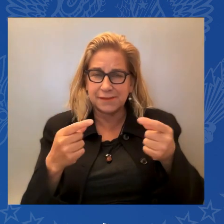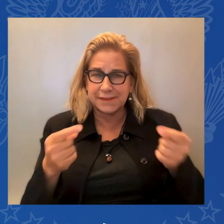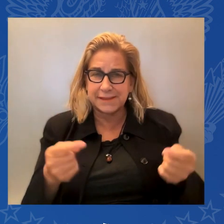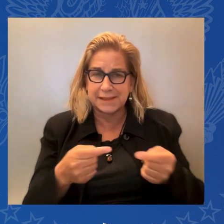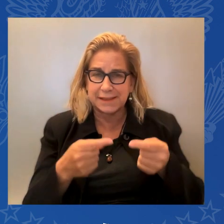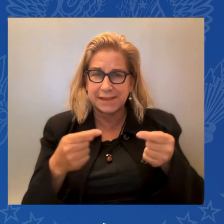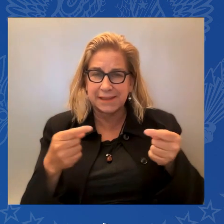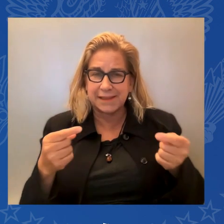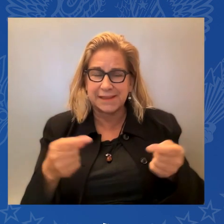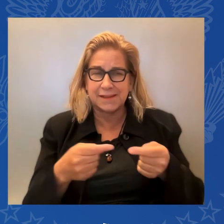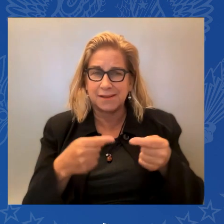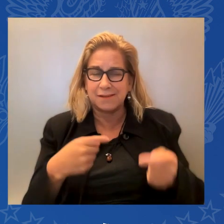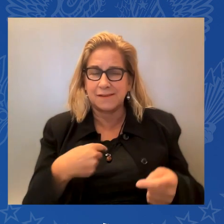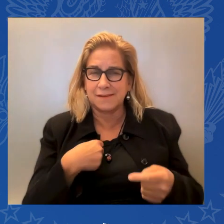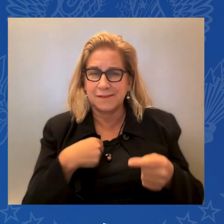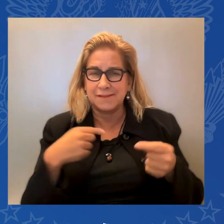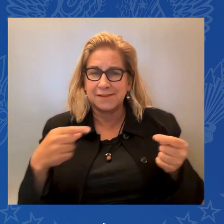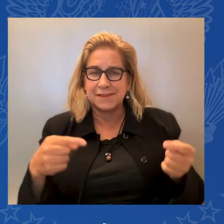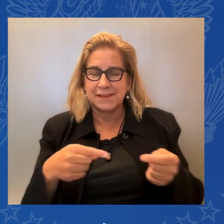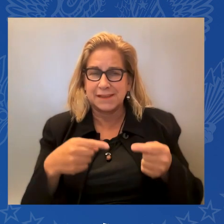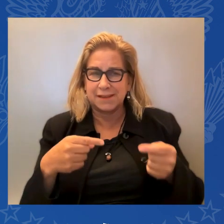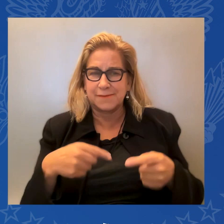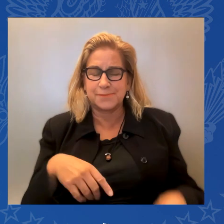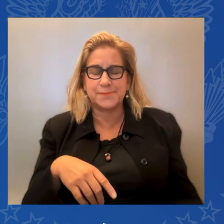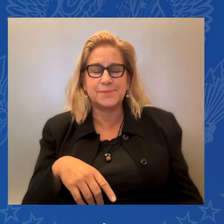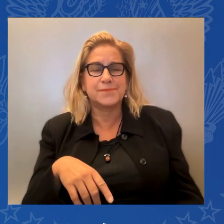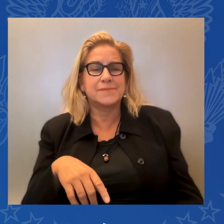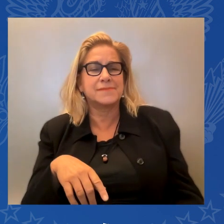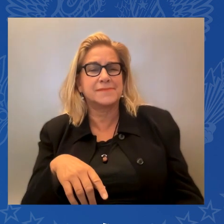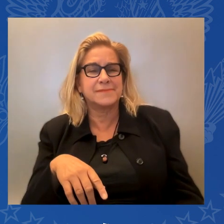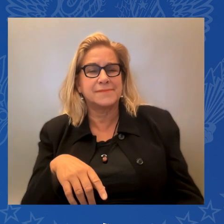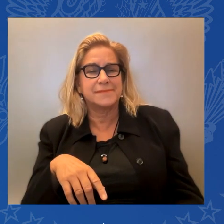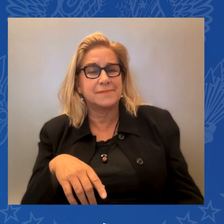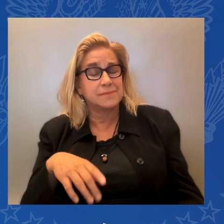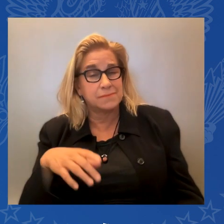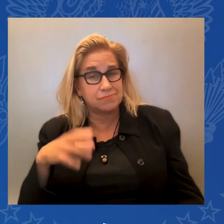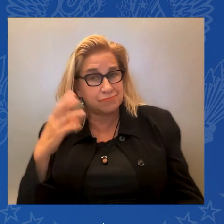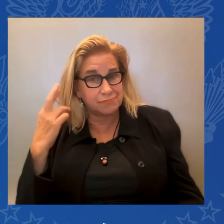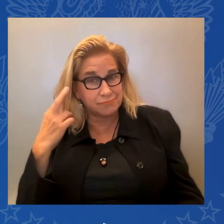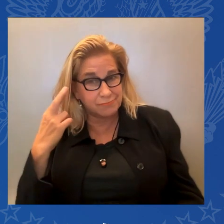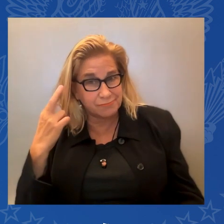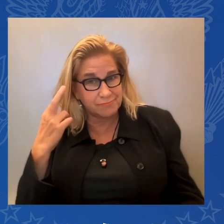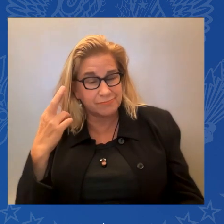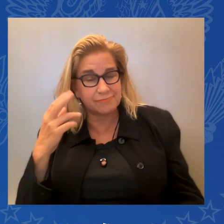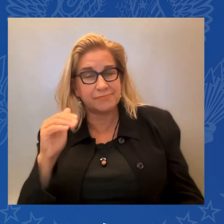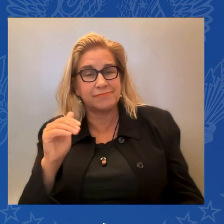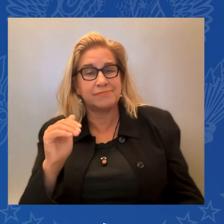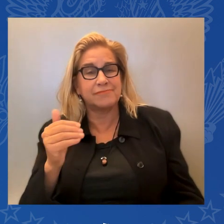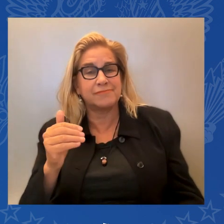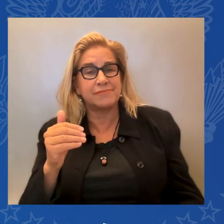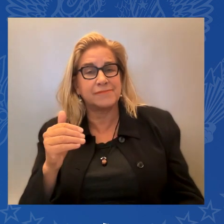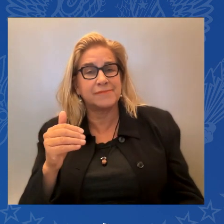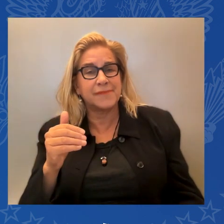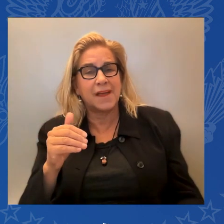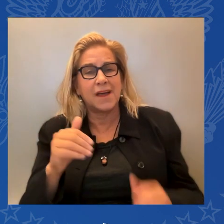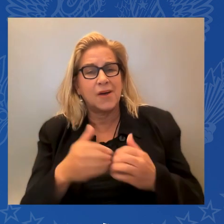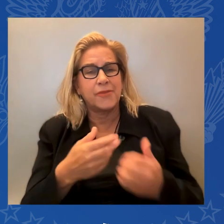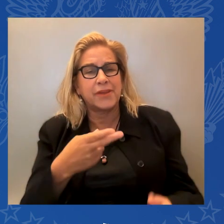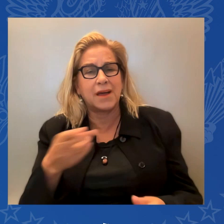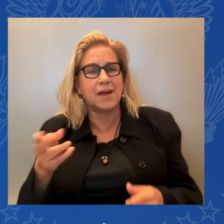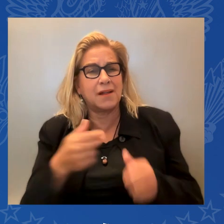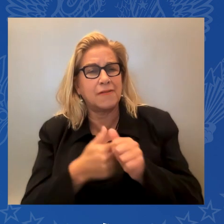I, she's better at everything. And I know that all our hearts are with those affected